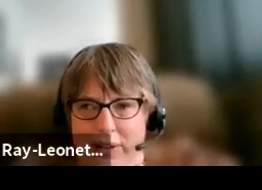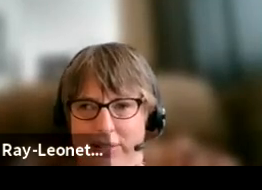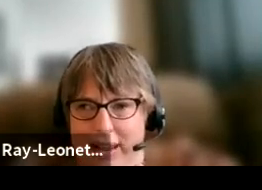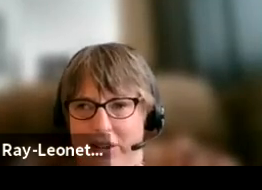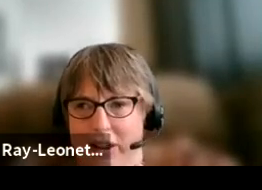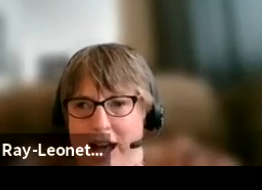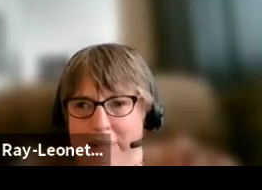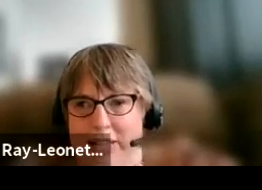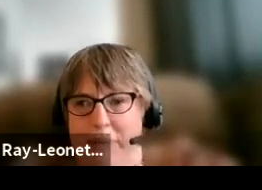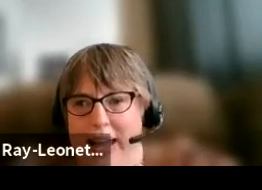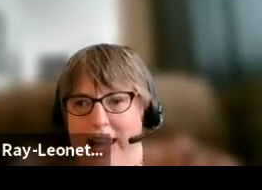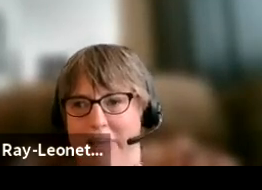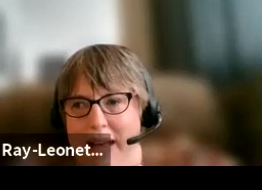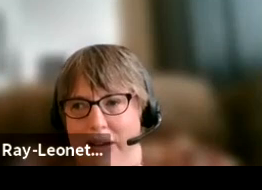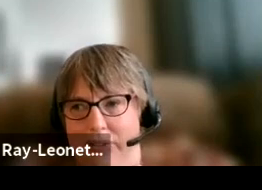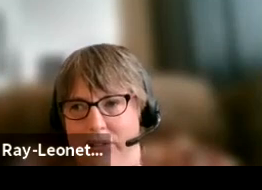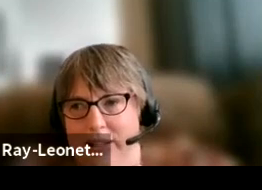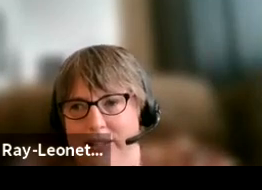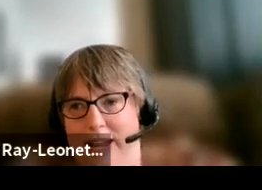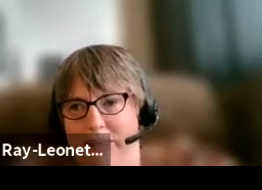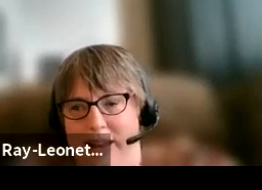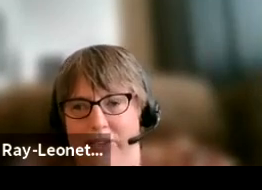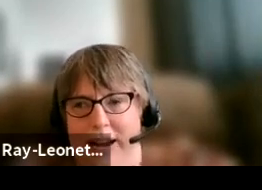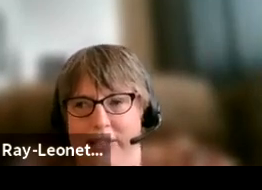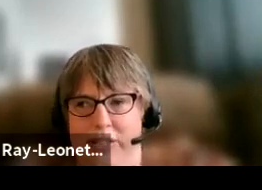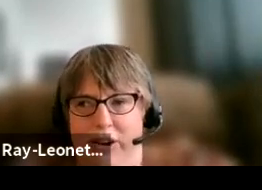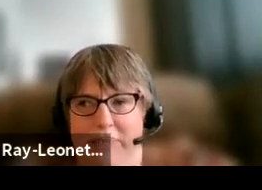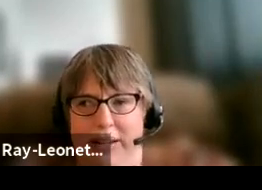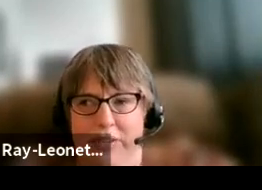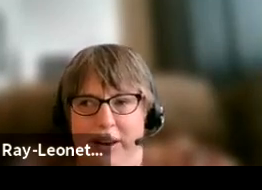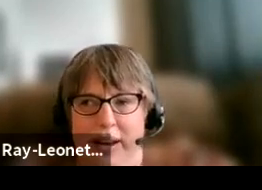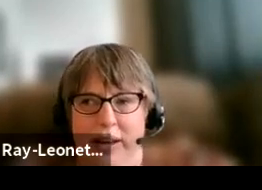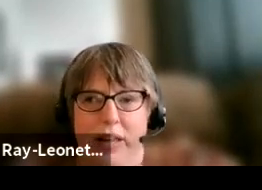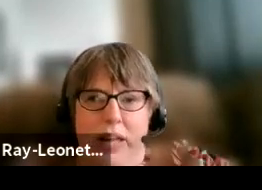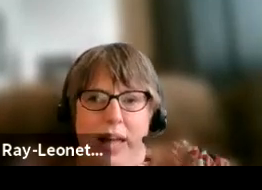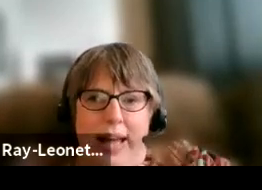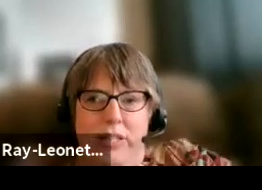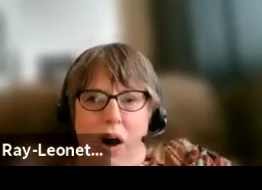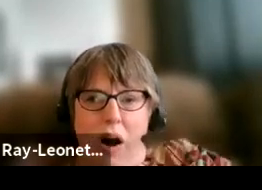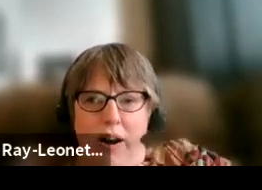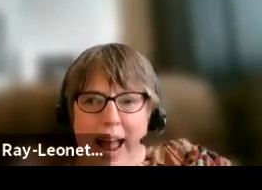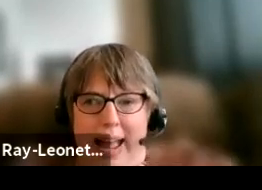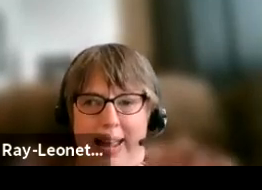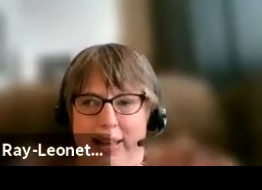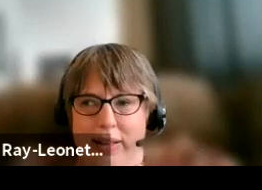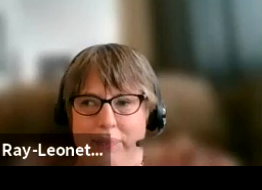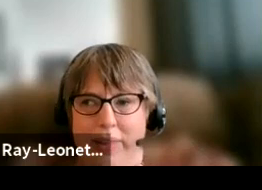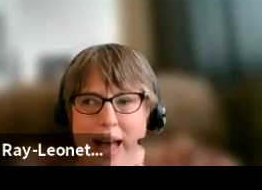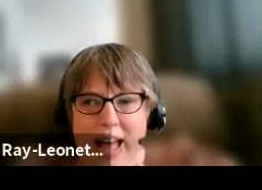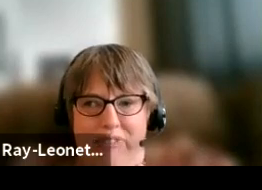You can send your comments by email to this email address that's on my screen. It's ra